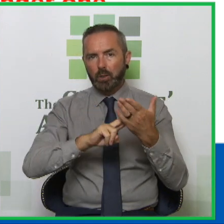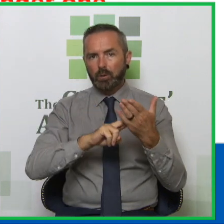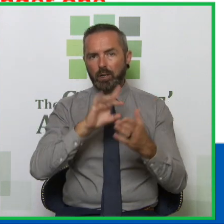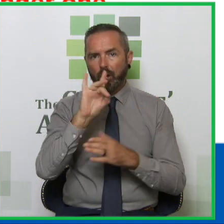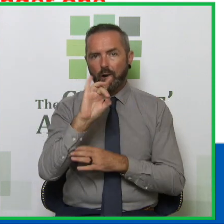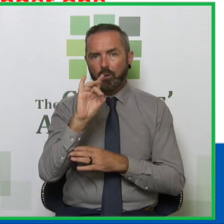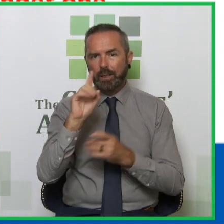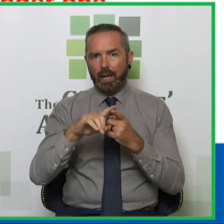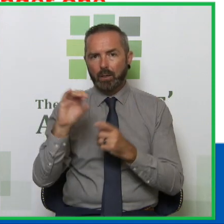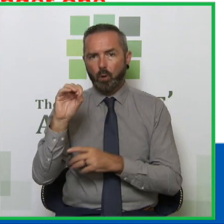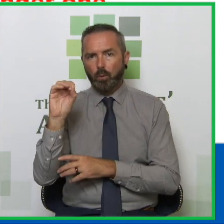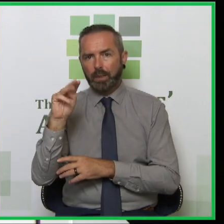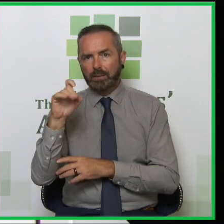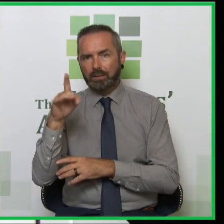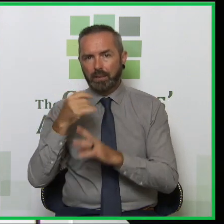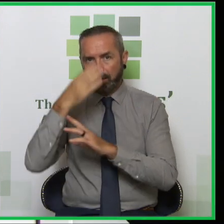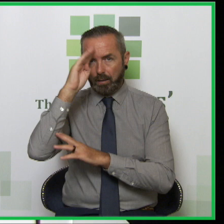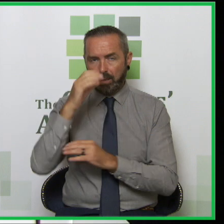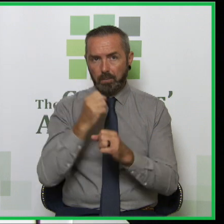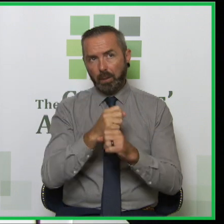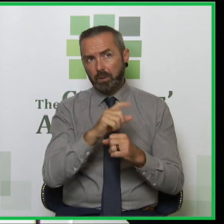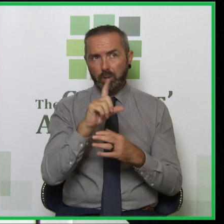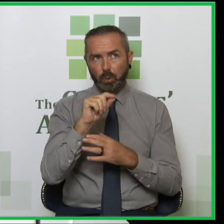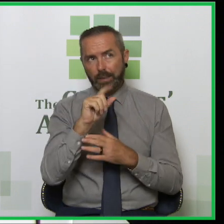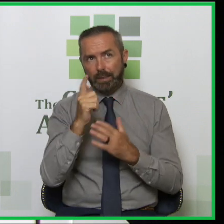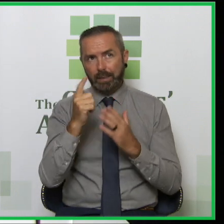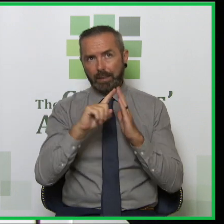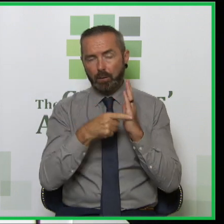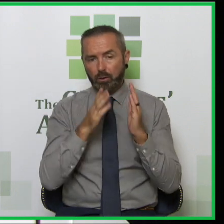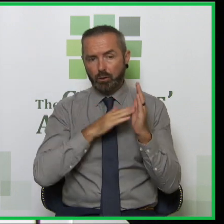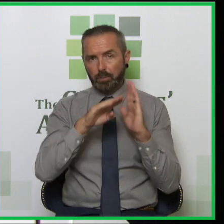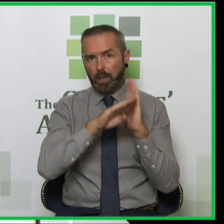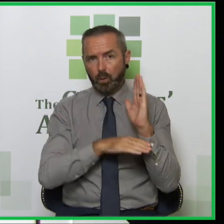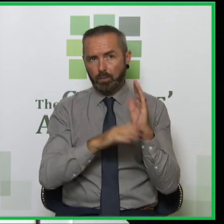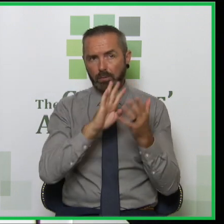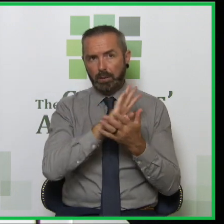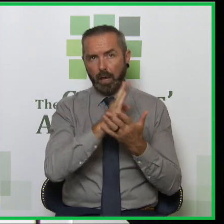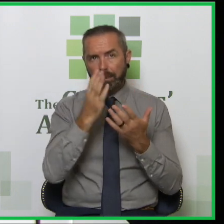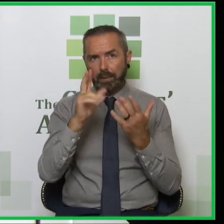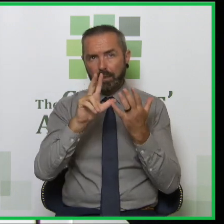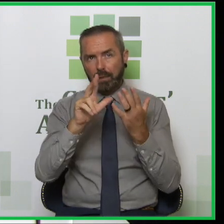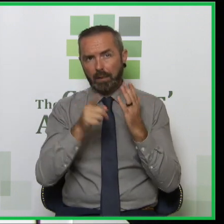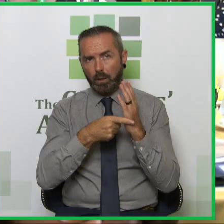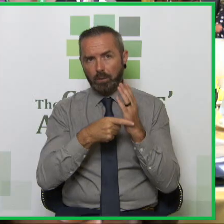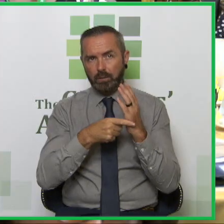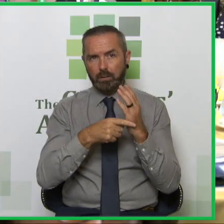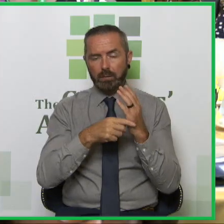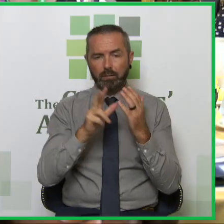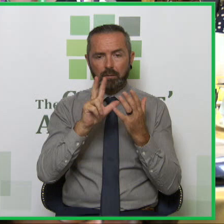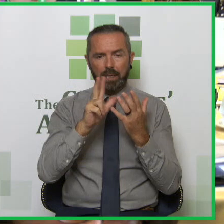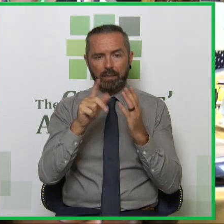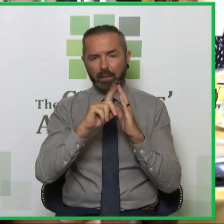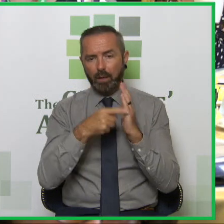Ireland is around 20,000 maybe it's 19 something. That's maybe around 19,000 18,000 children who